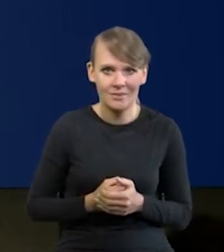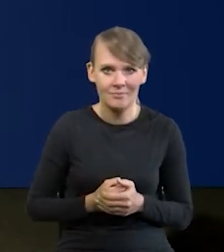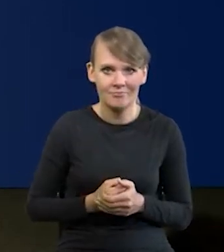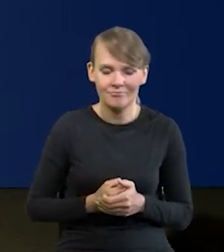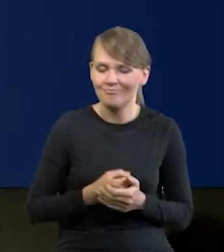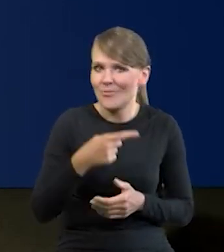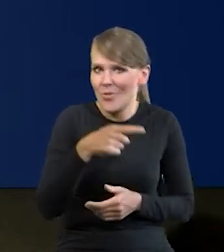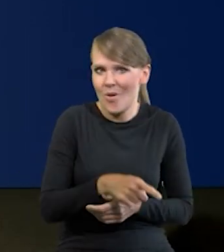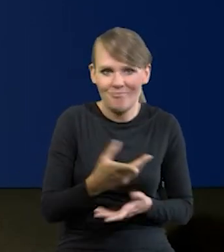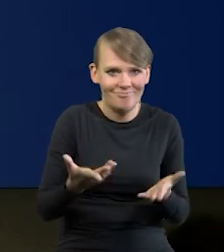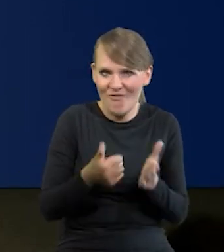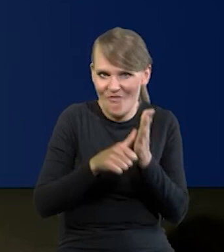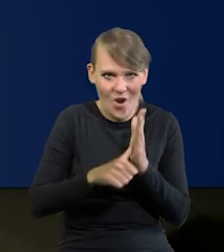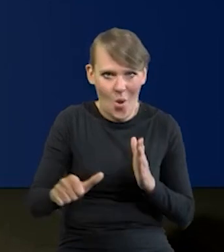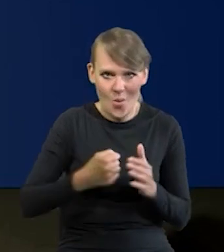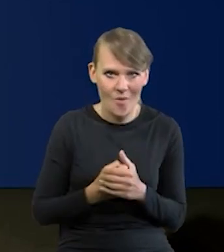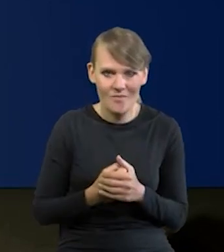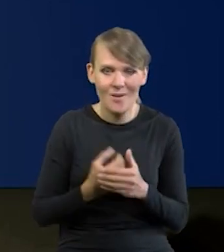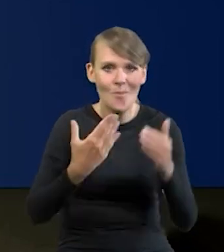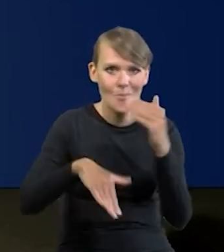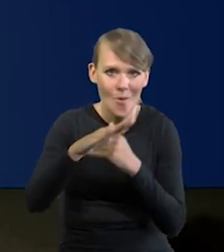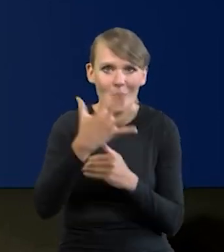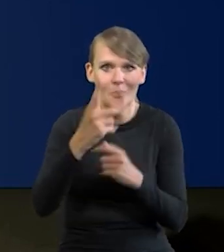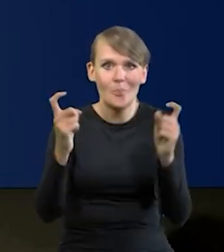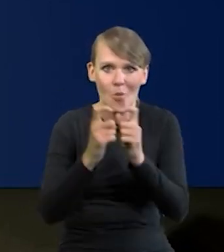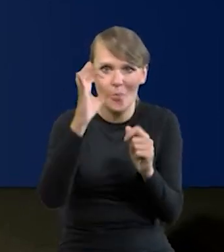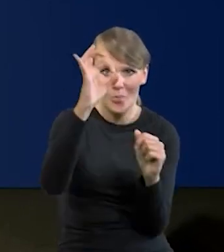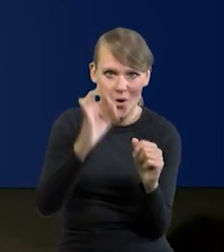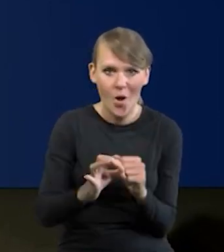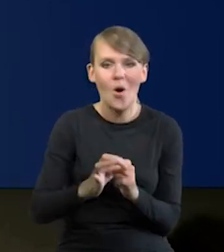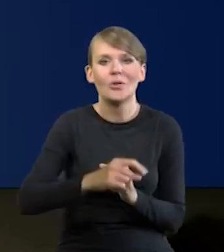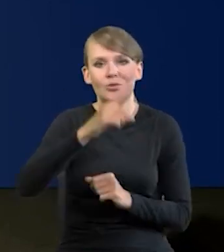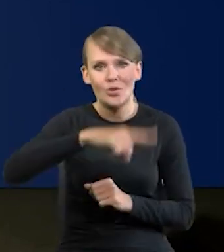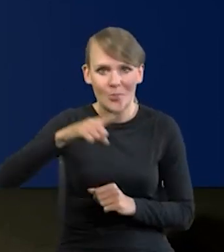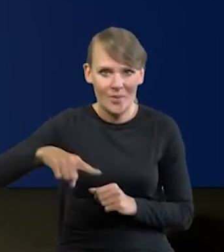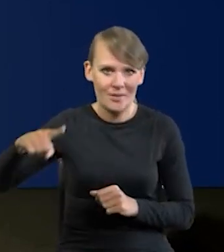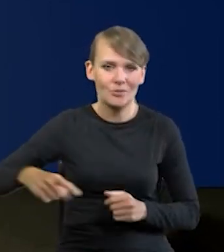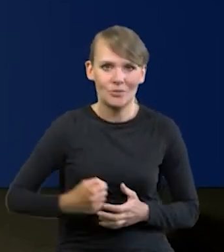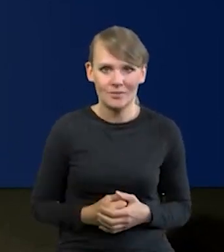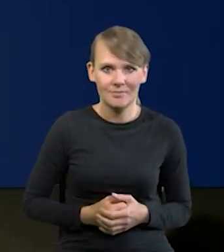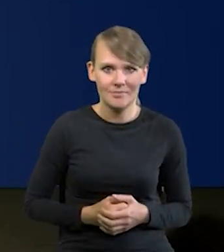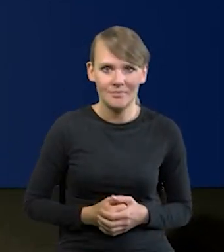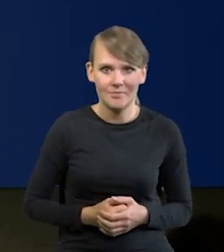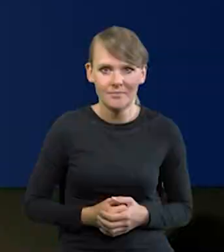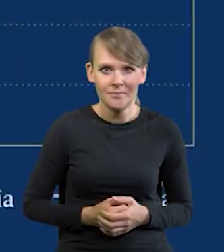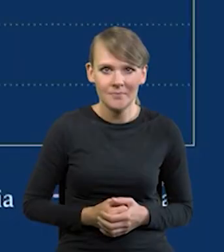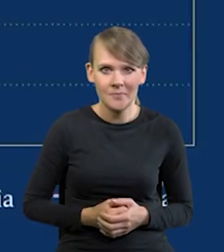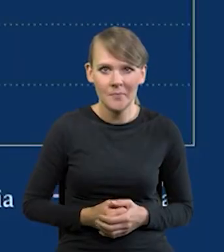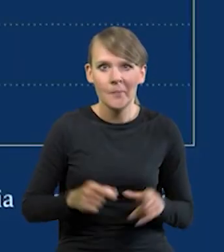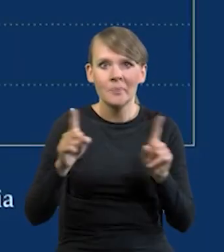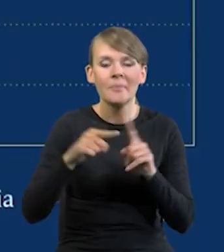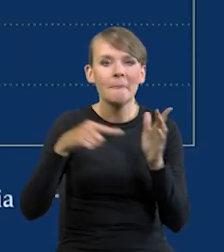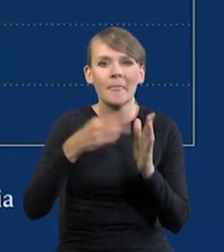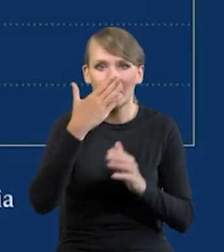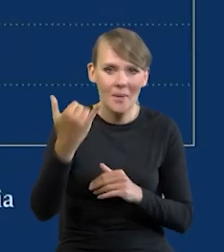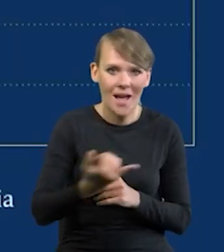Council decreased Poland's interest rates by 25 basis points, bringing the reference rate to 5.75%. This